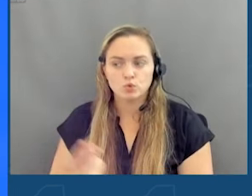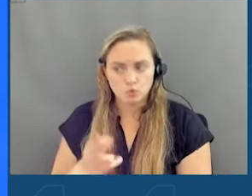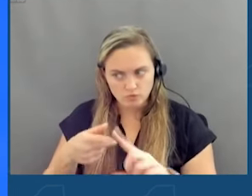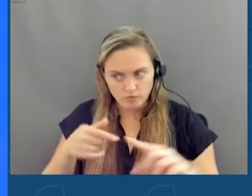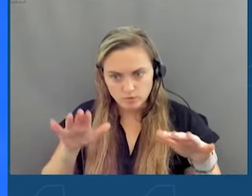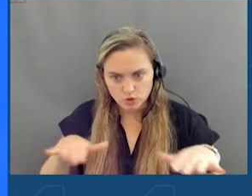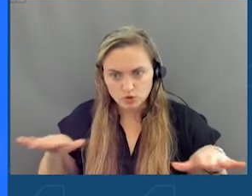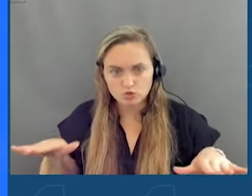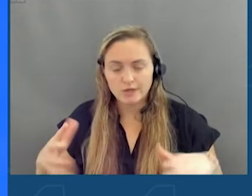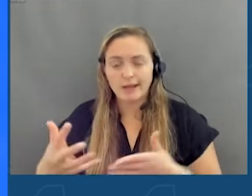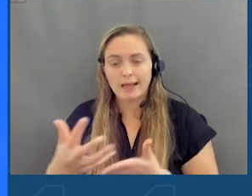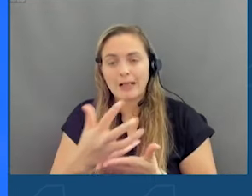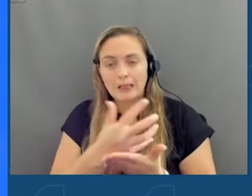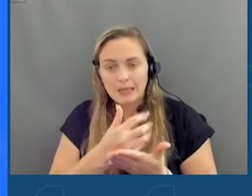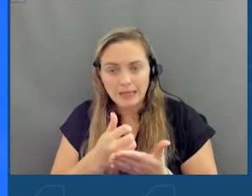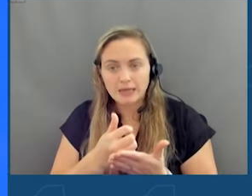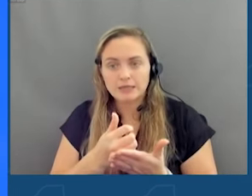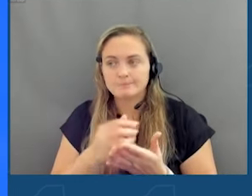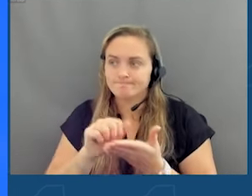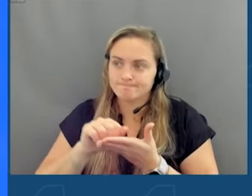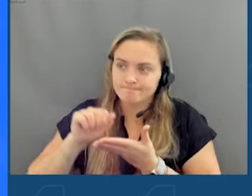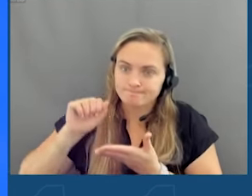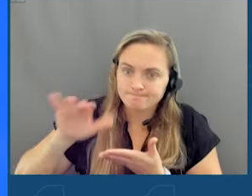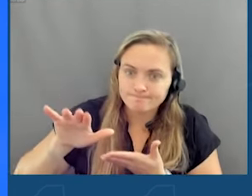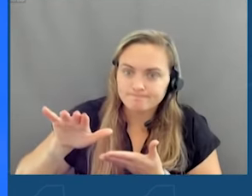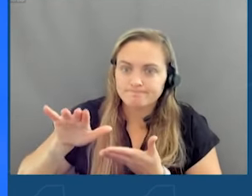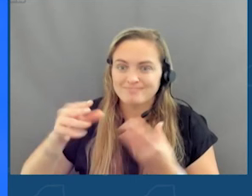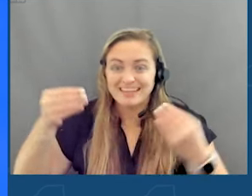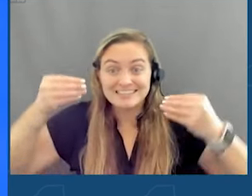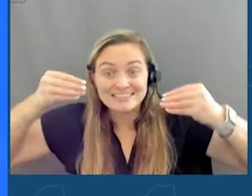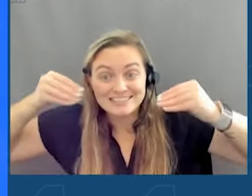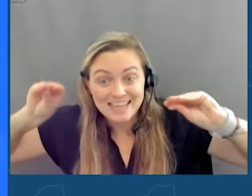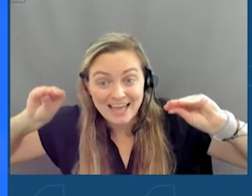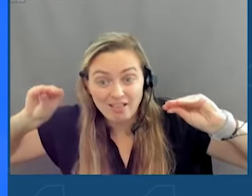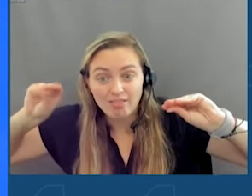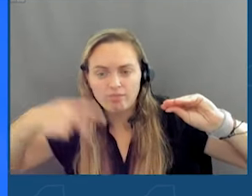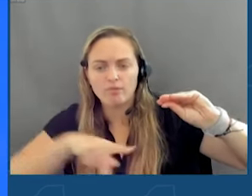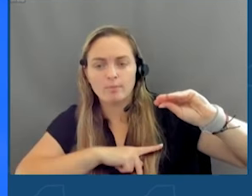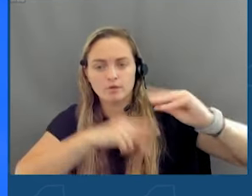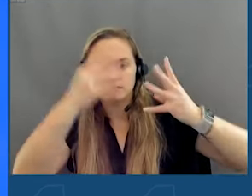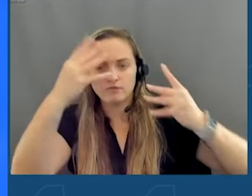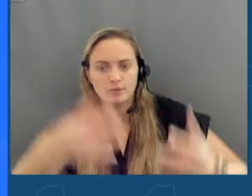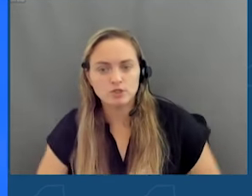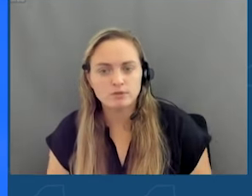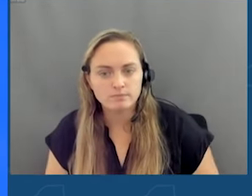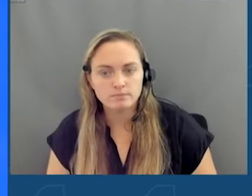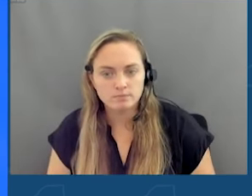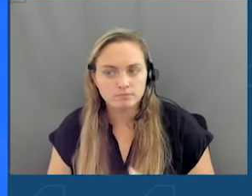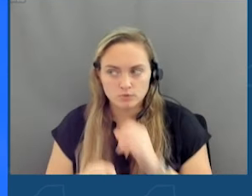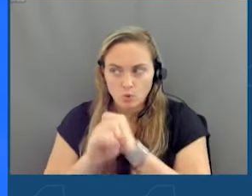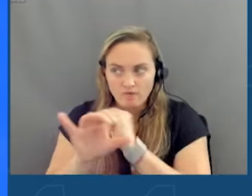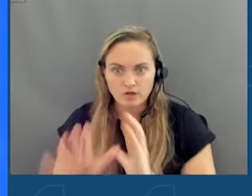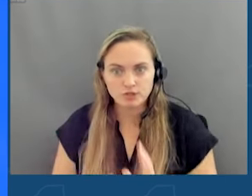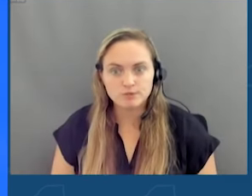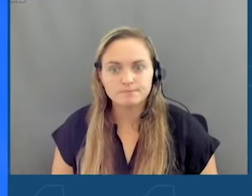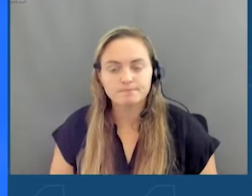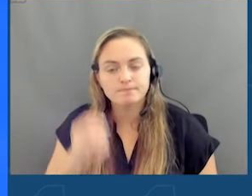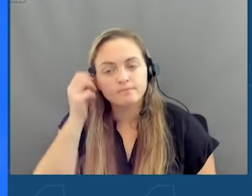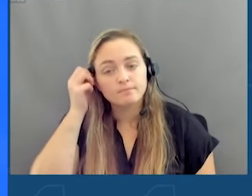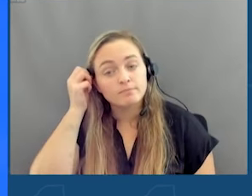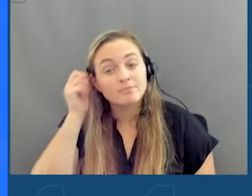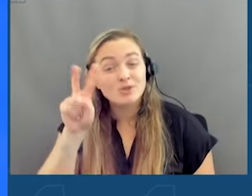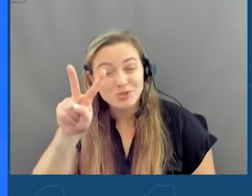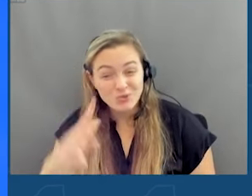collect and send and sell their personal information out to advertisers. Two-thirds.